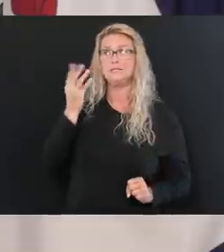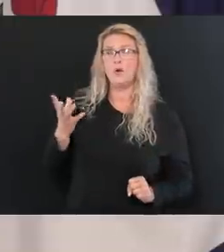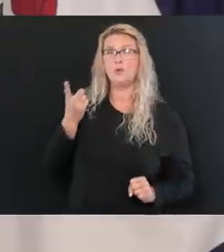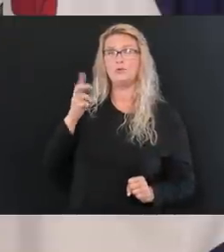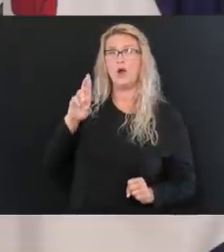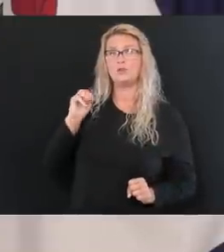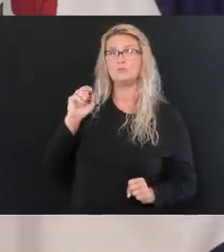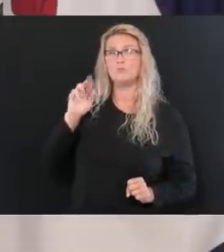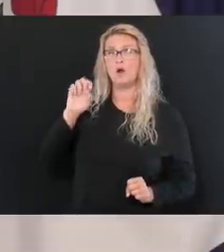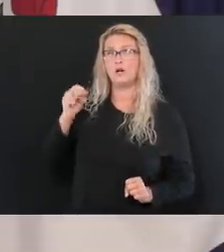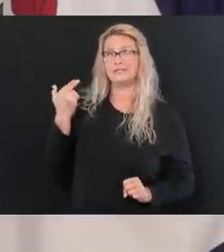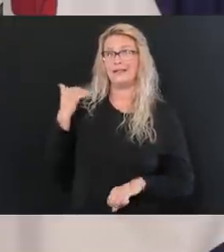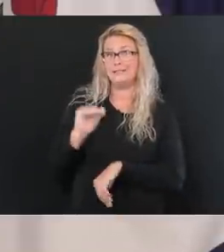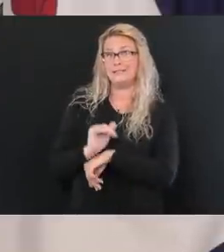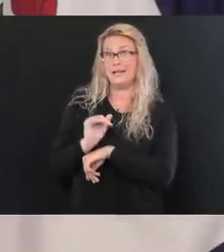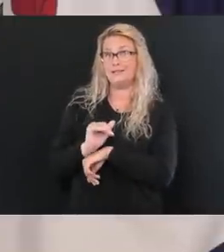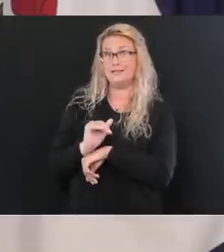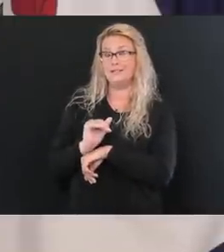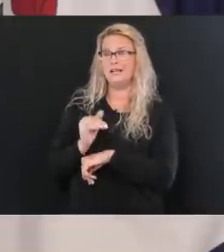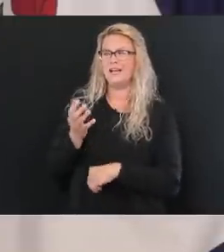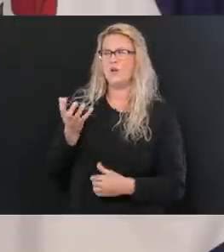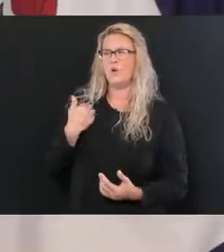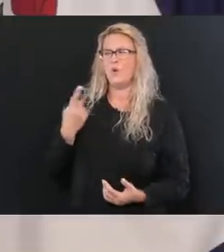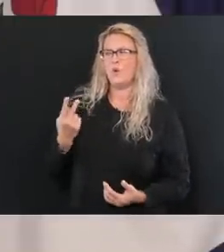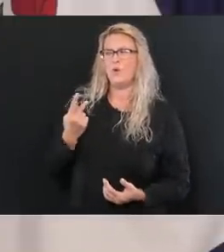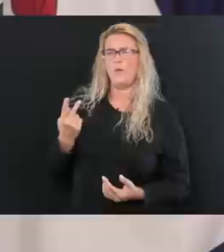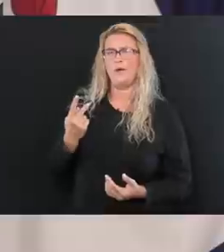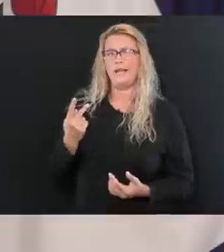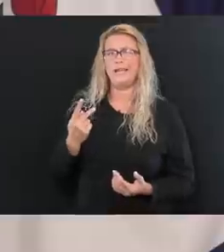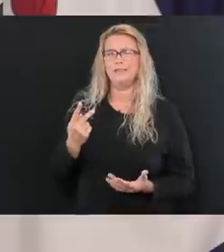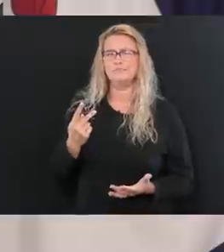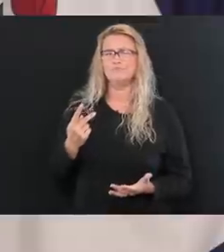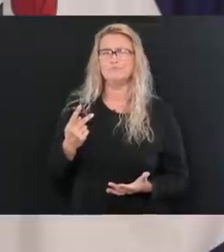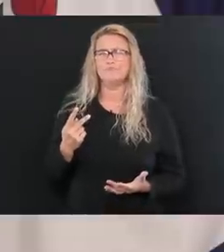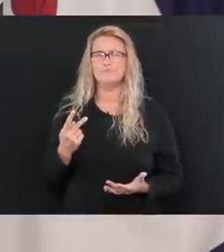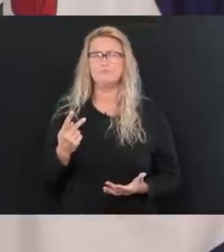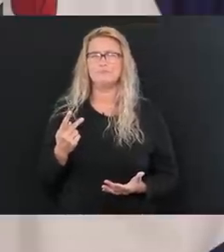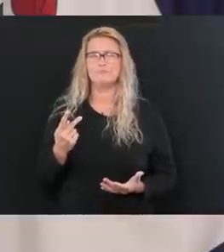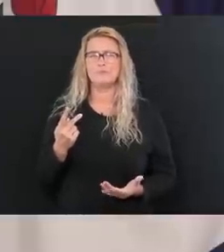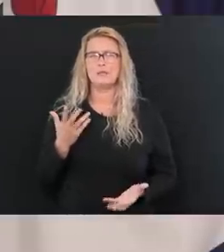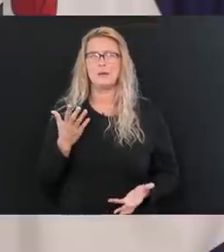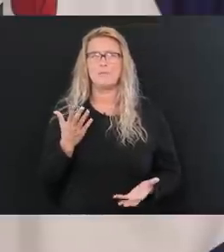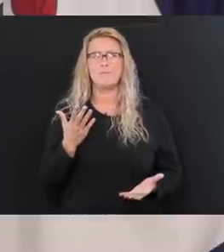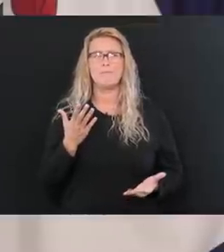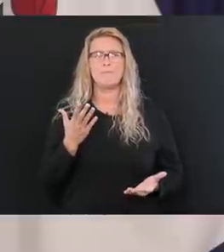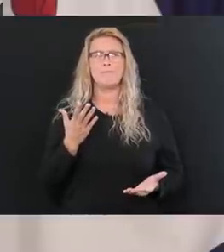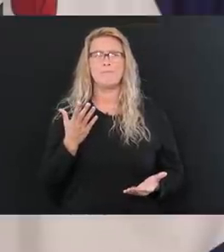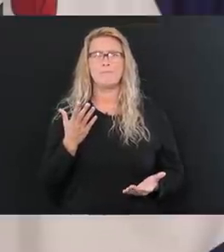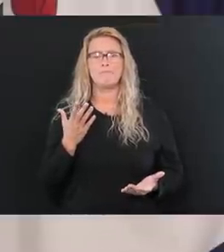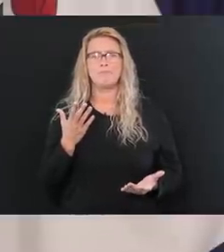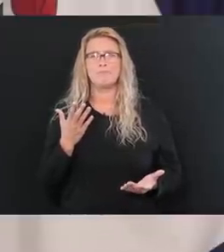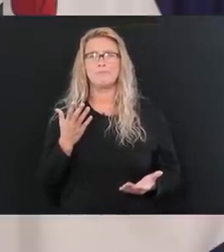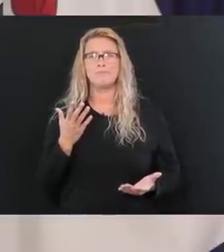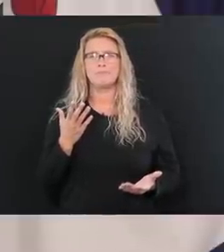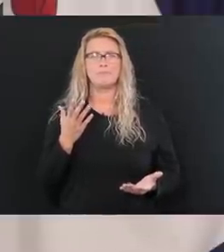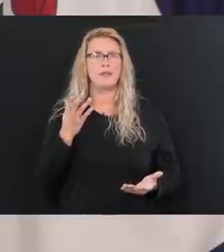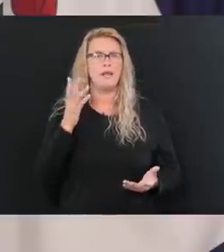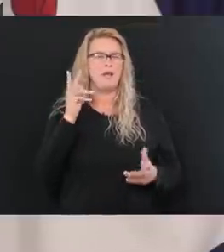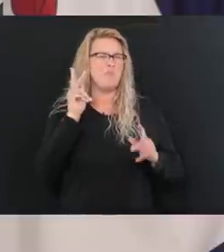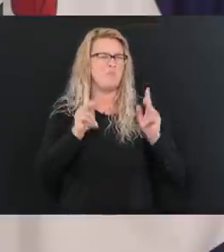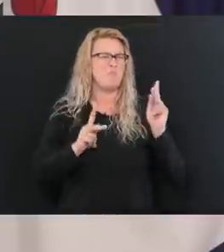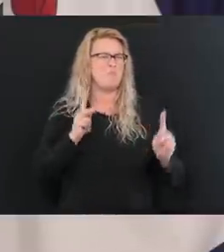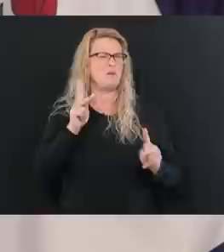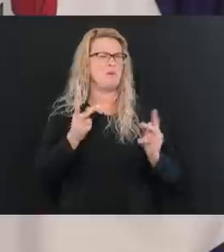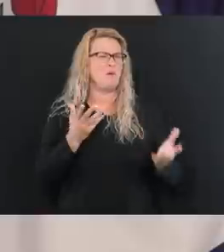last night. I said, you know, Dr. Marsh, we, we've probably been teased and, or, and or criticized,